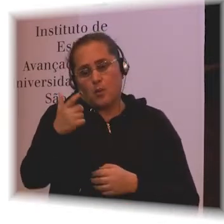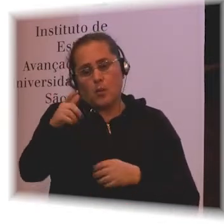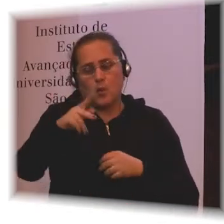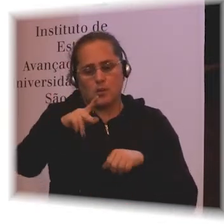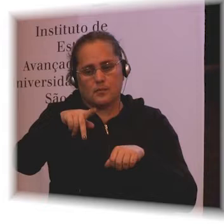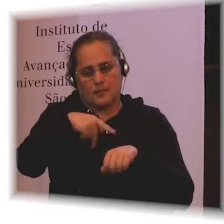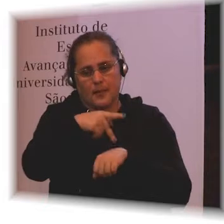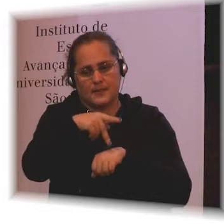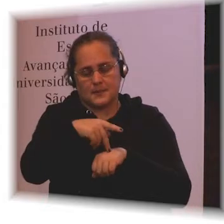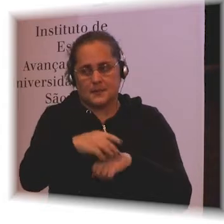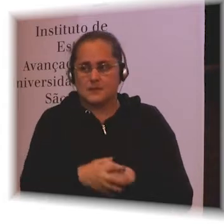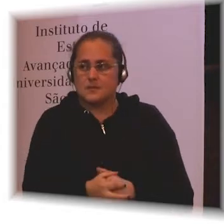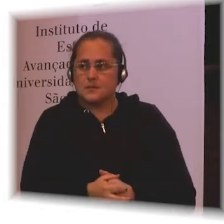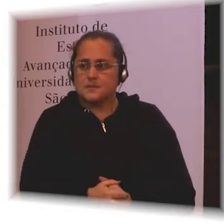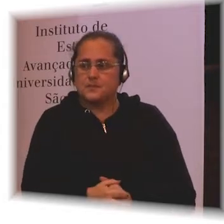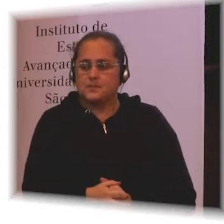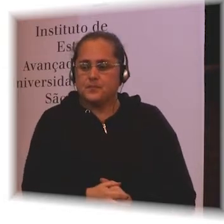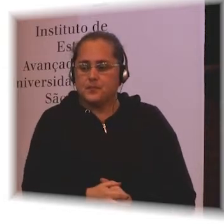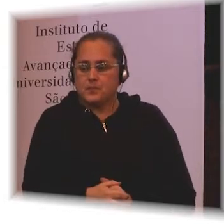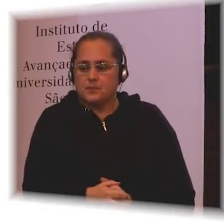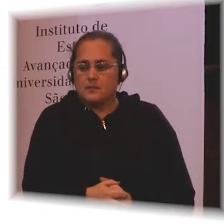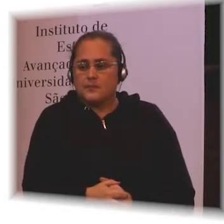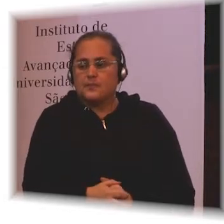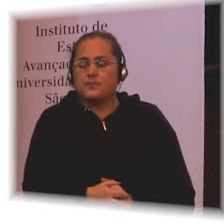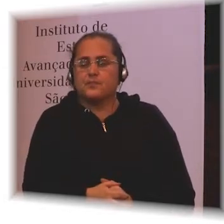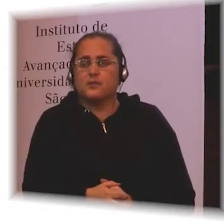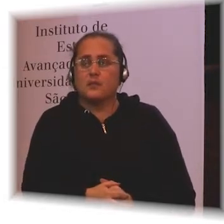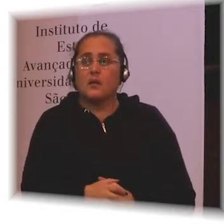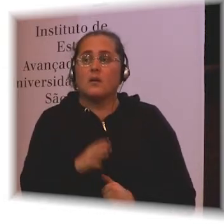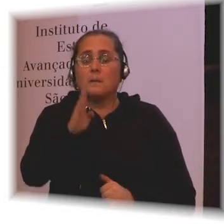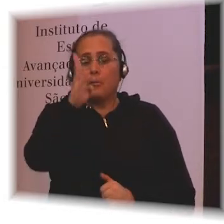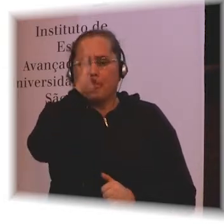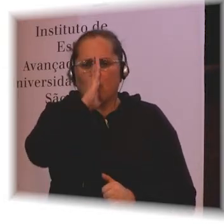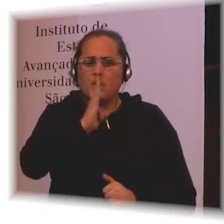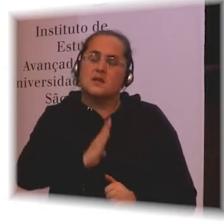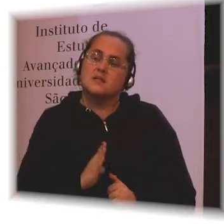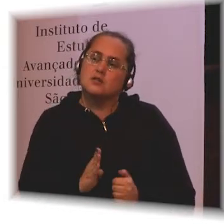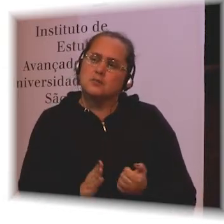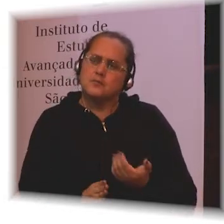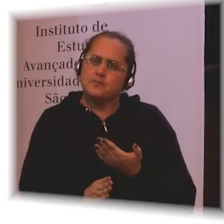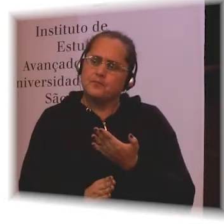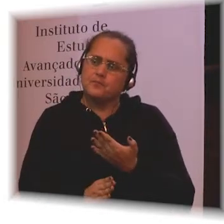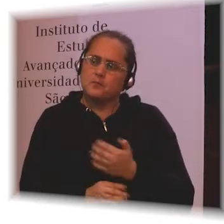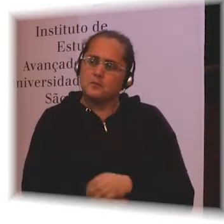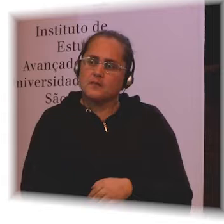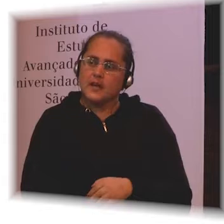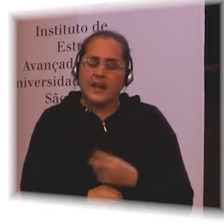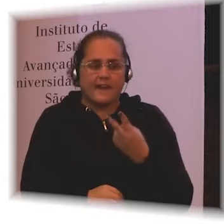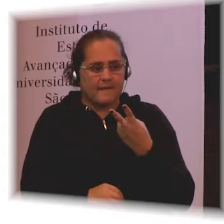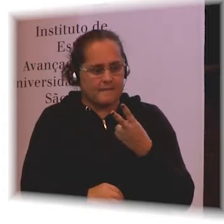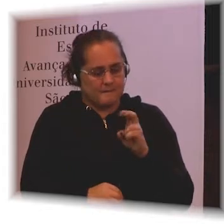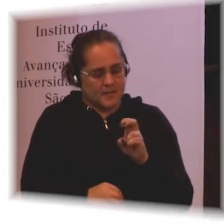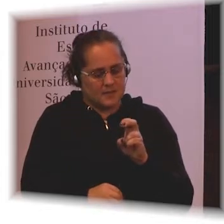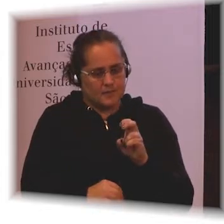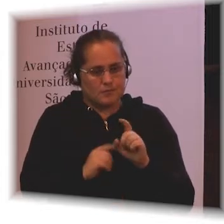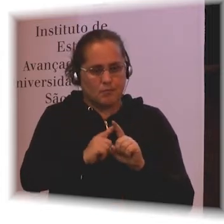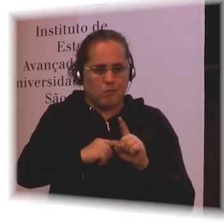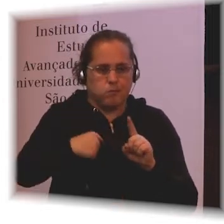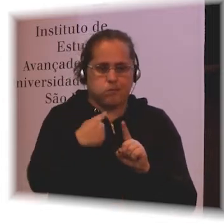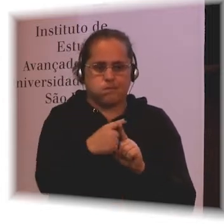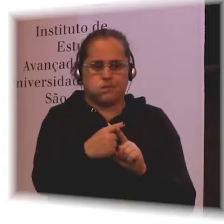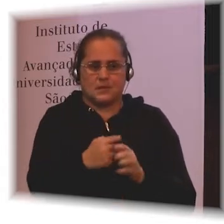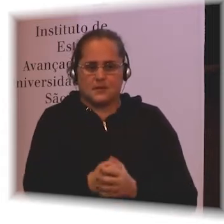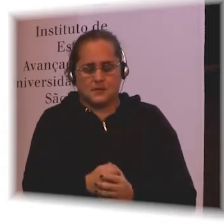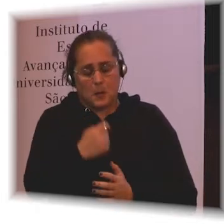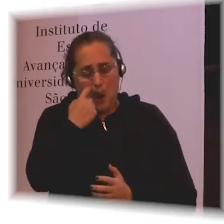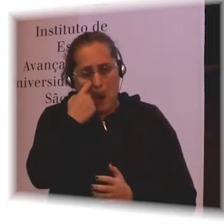And that's true in girls. And Brazil is here 25 times. And it was also